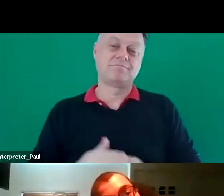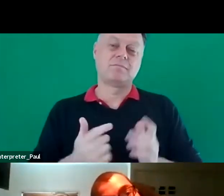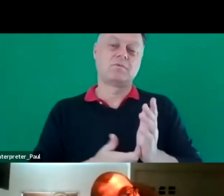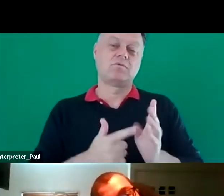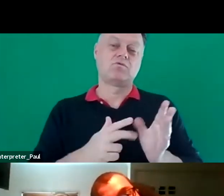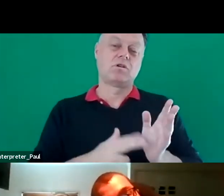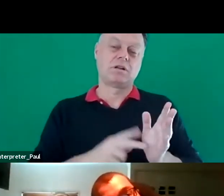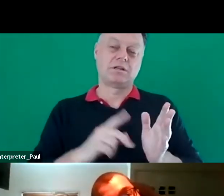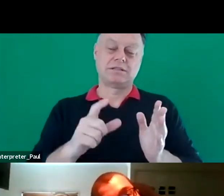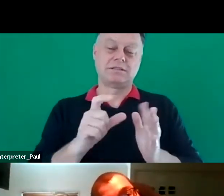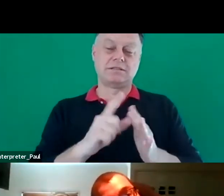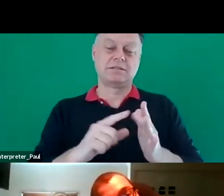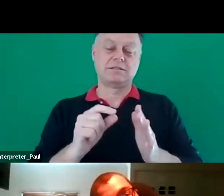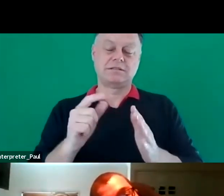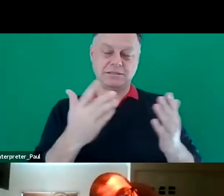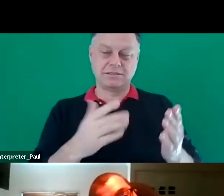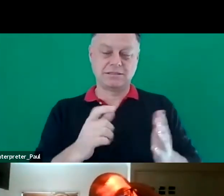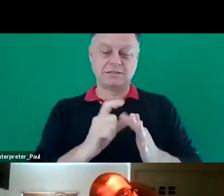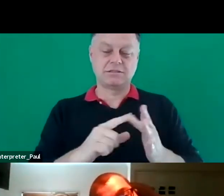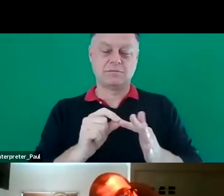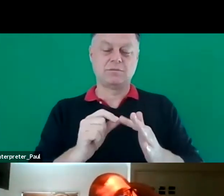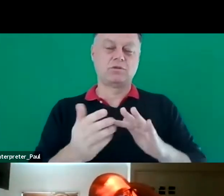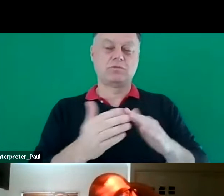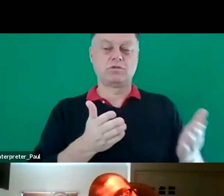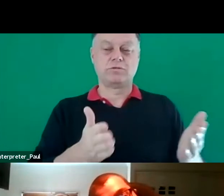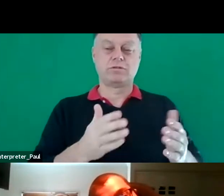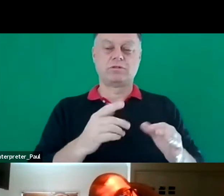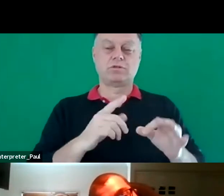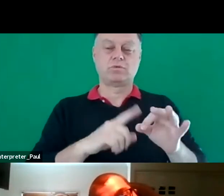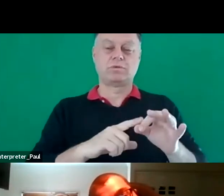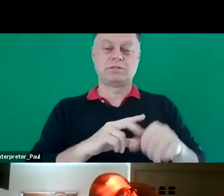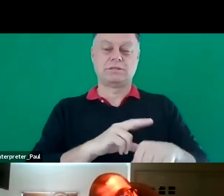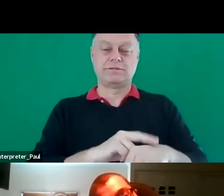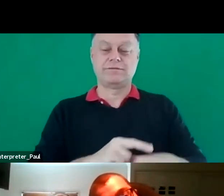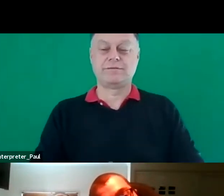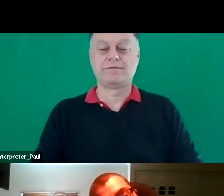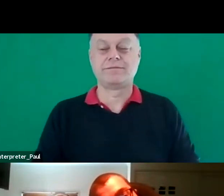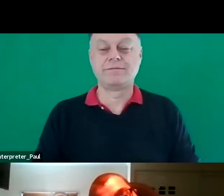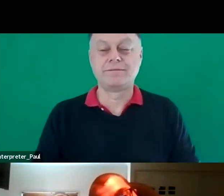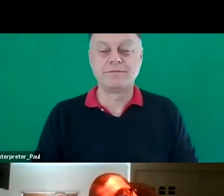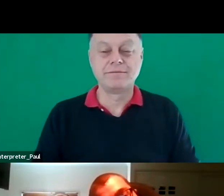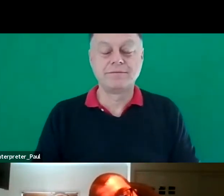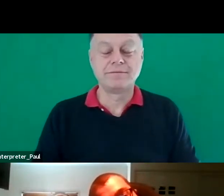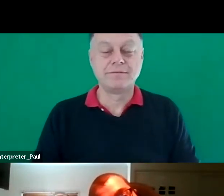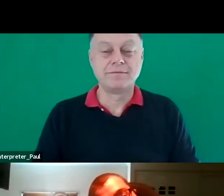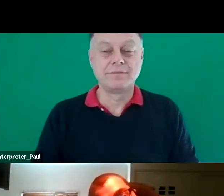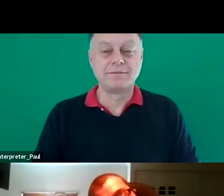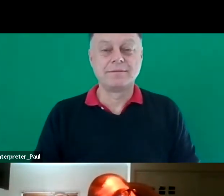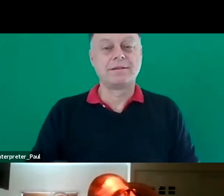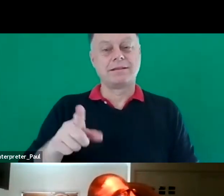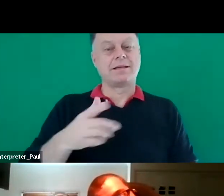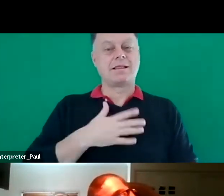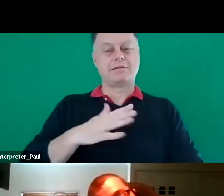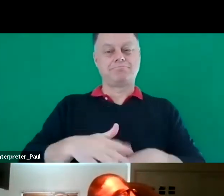studying a Diploma of Community Services at Queensland TAFE and he would like to